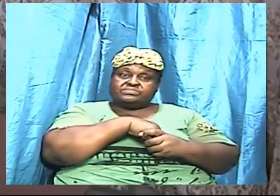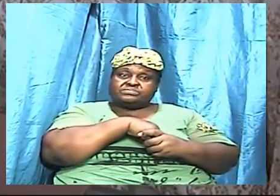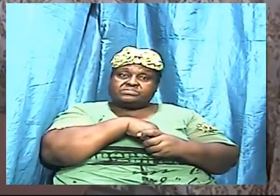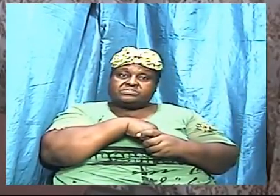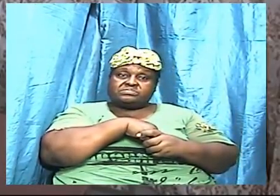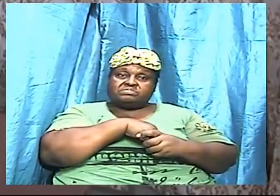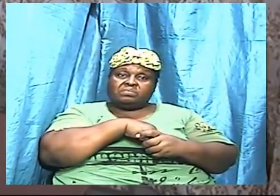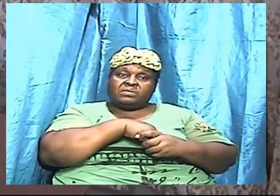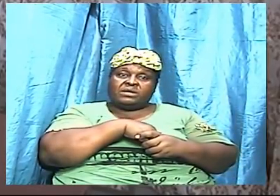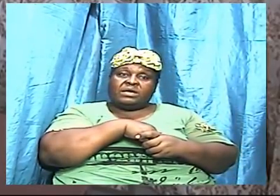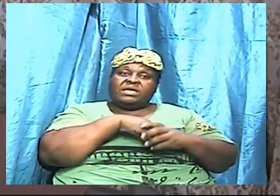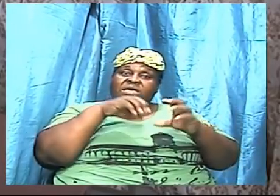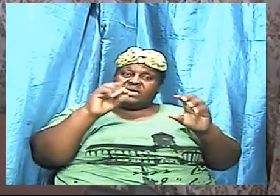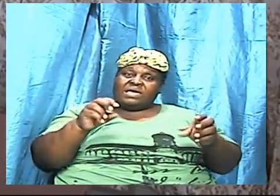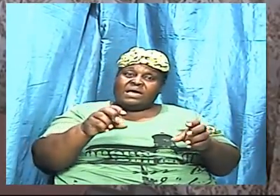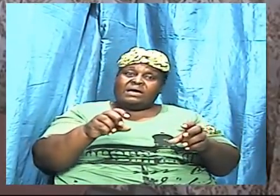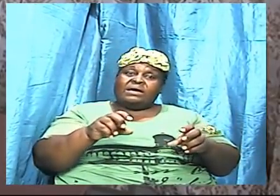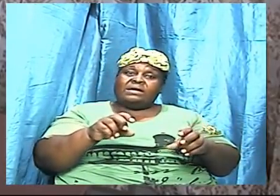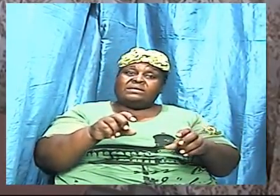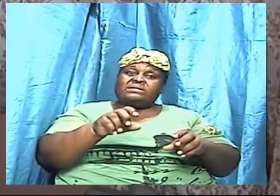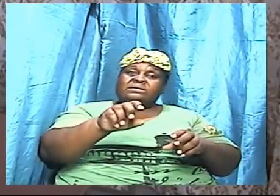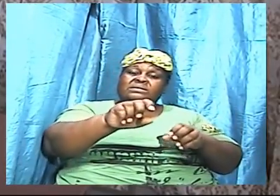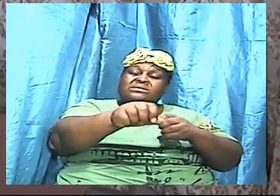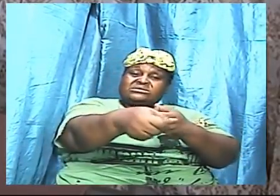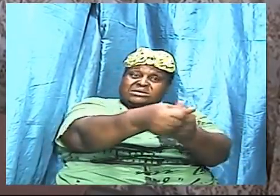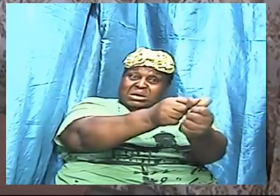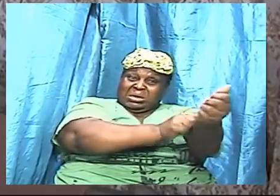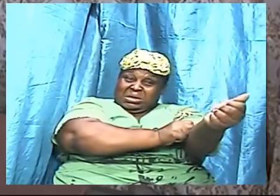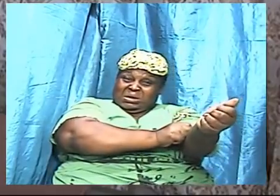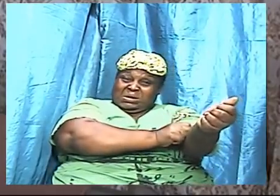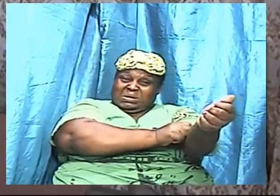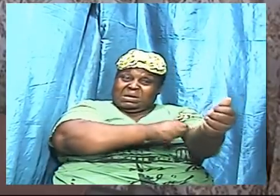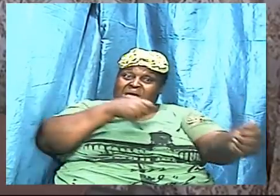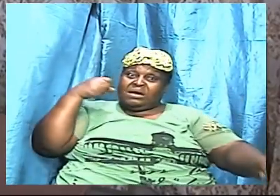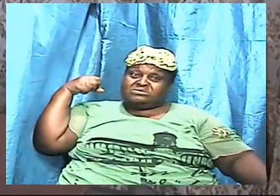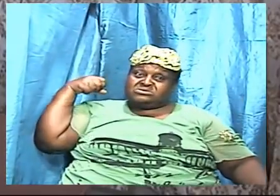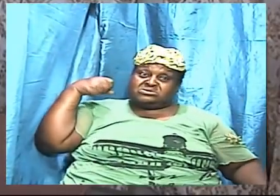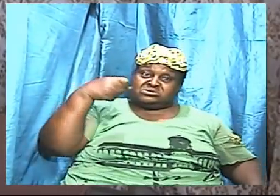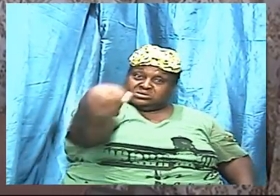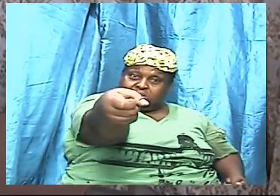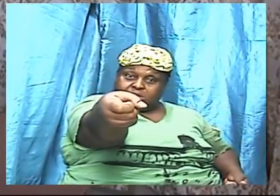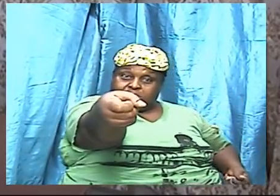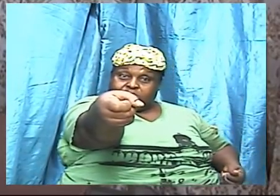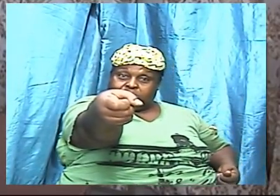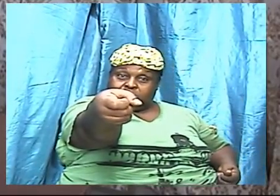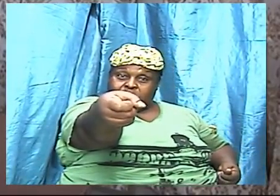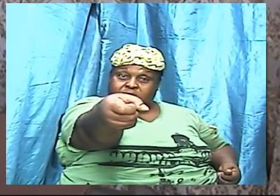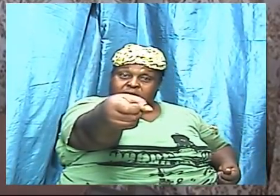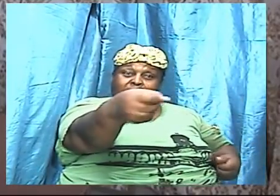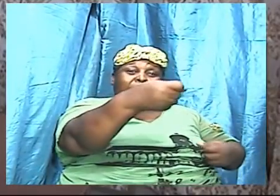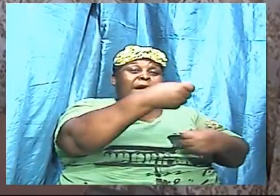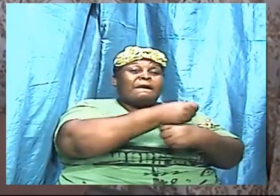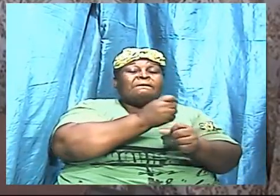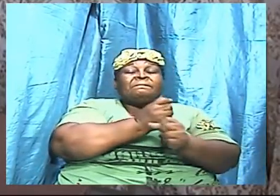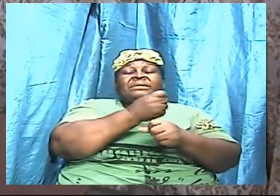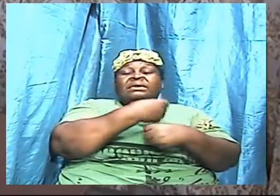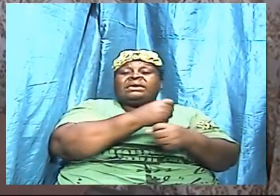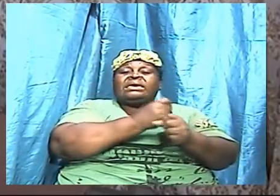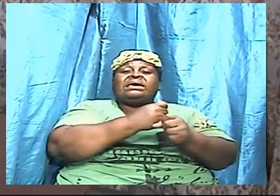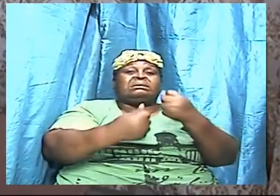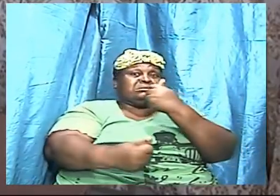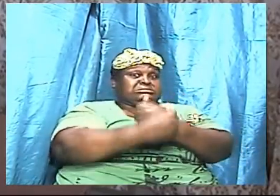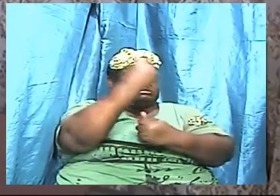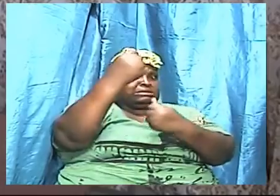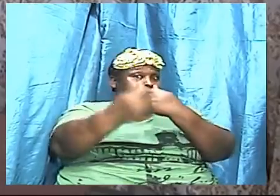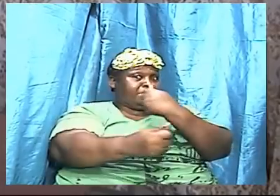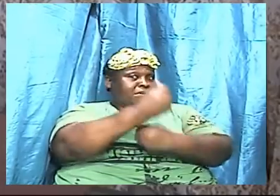it can rip and it can tear and it can stab and it can cause damage,